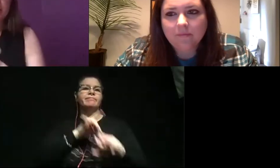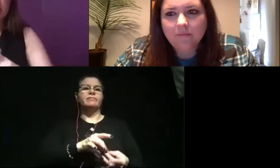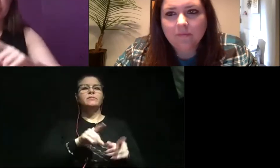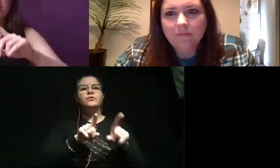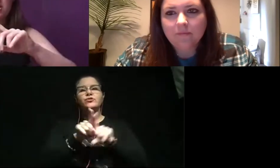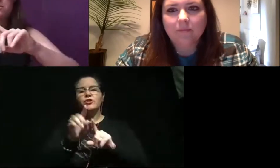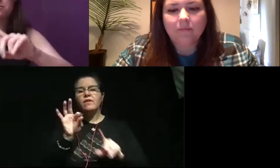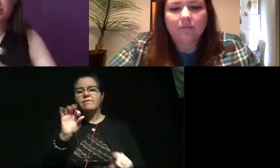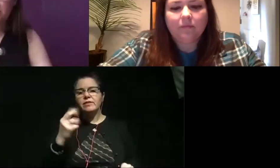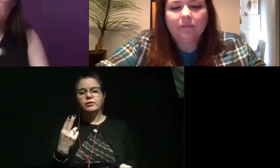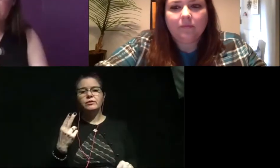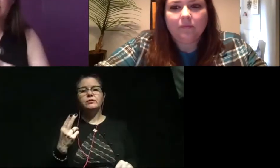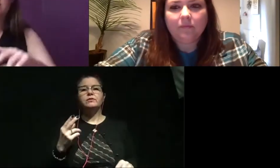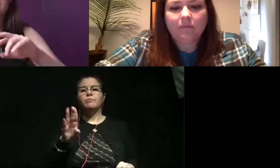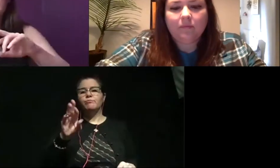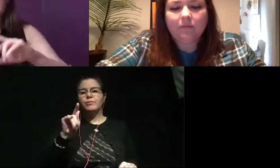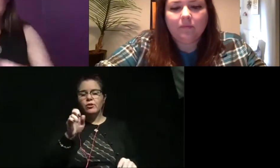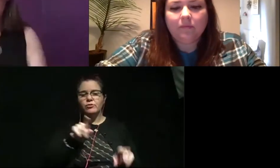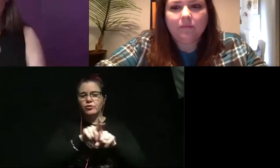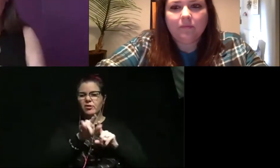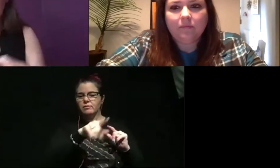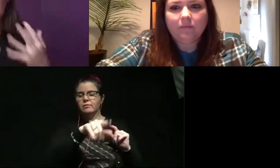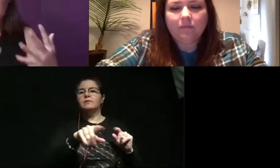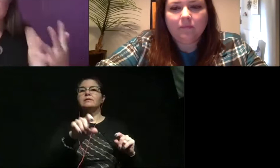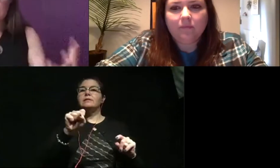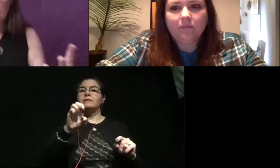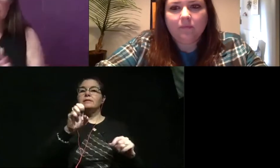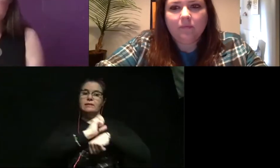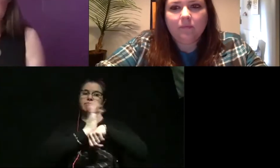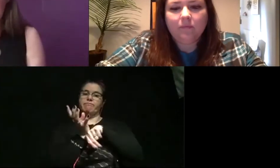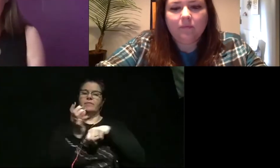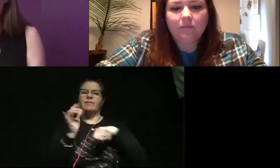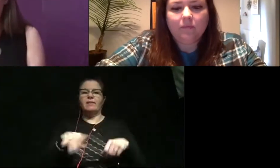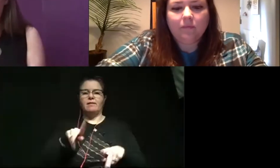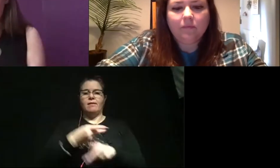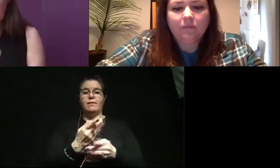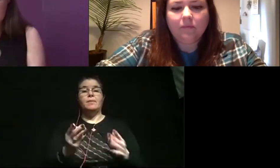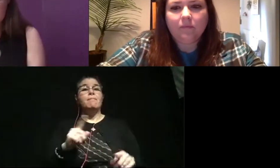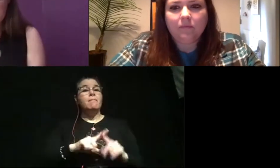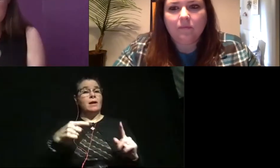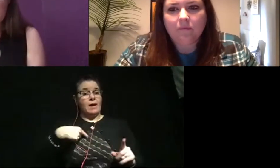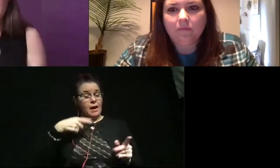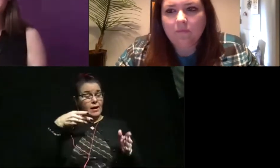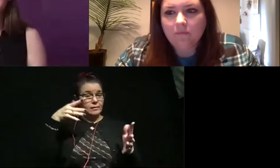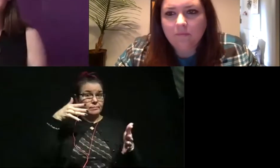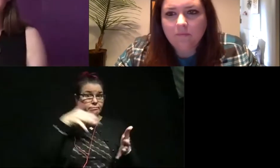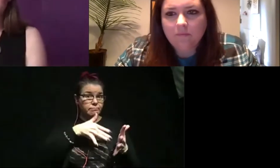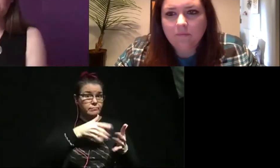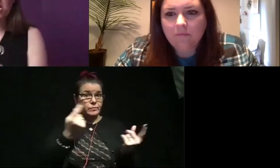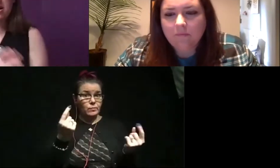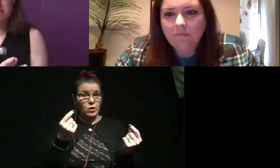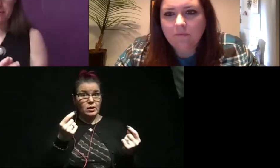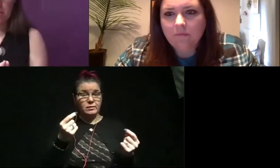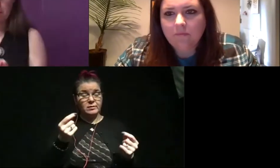starfish, brittle stars, sea urchins, things like that. But I study stuff that existed